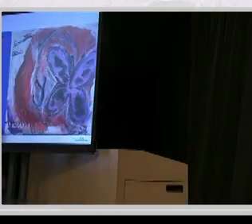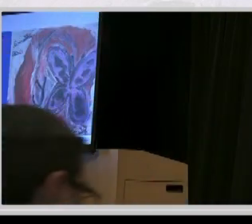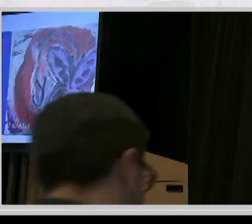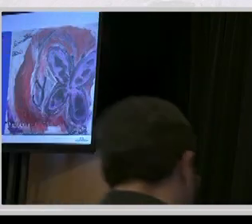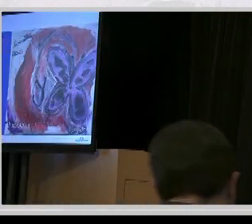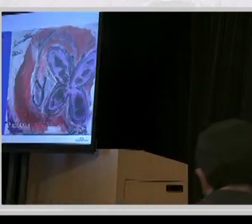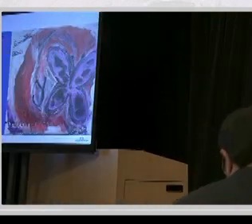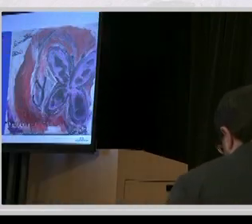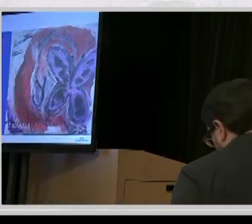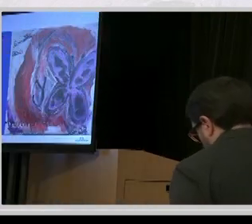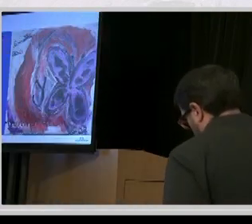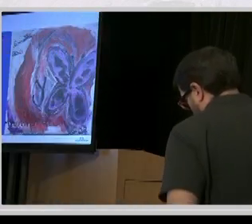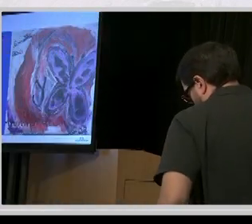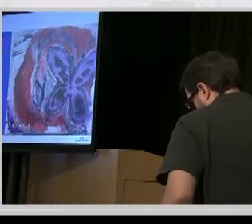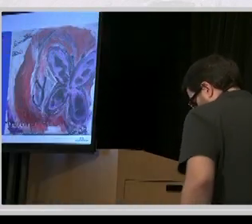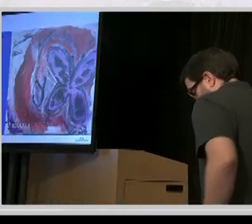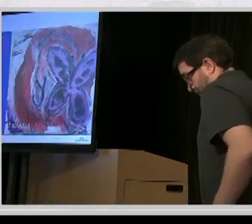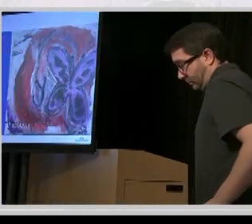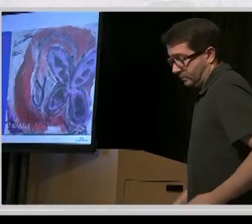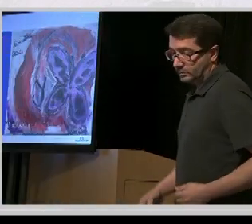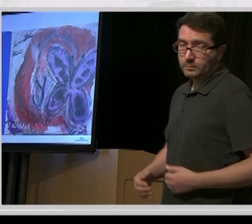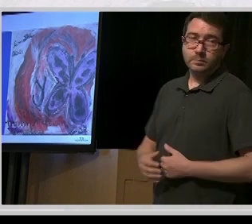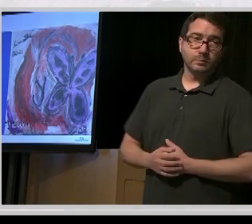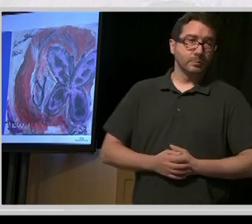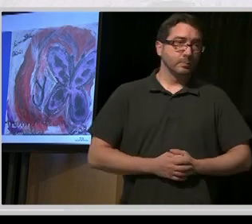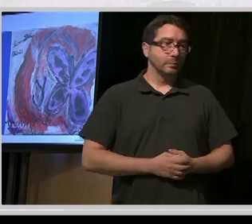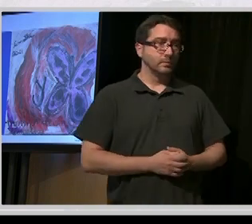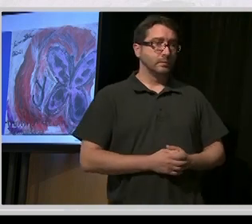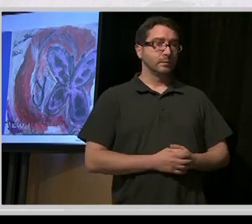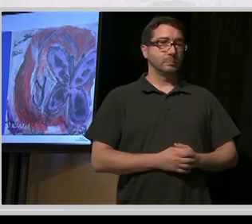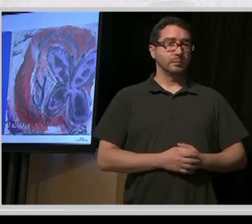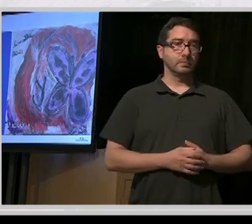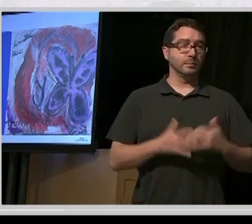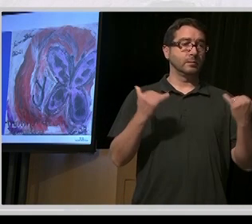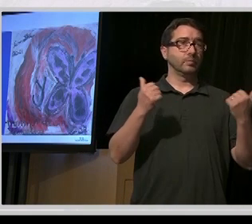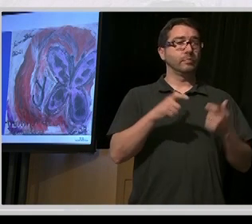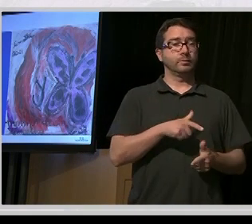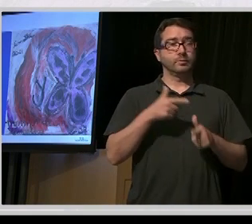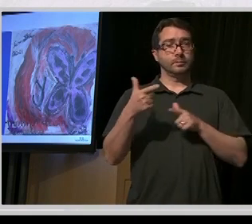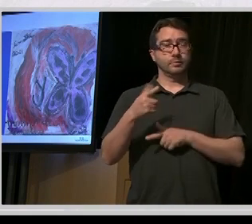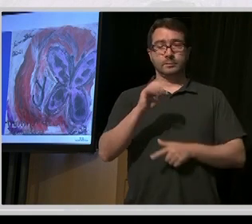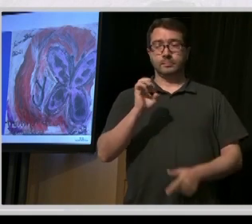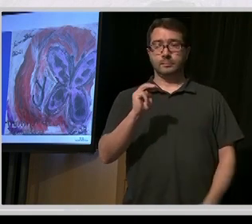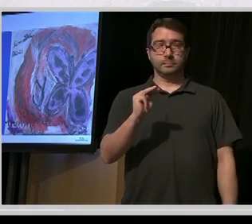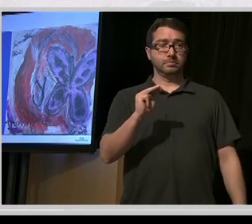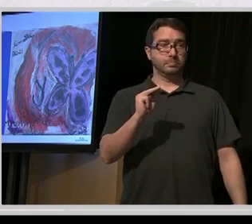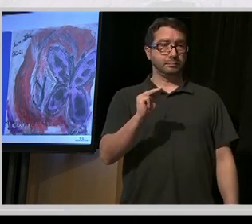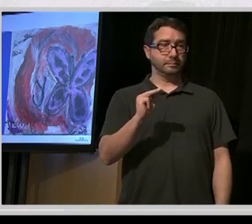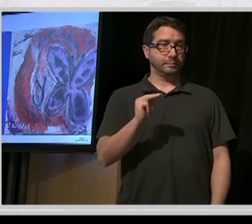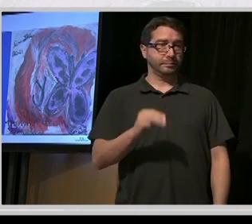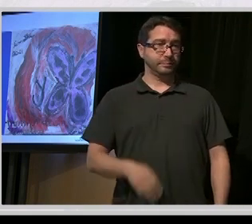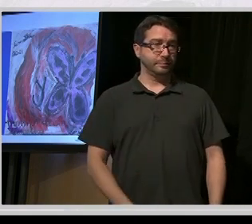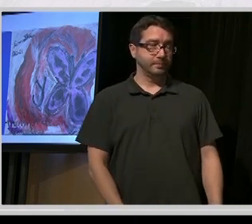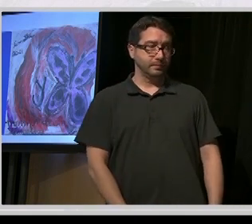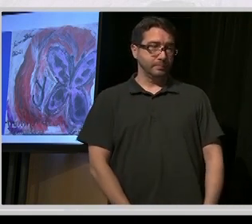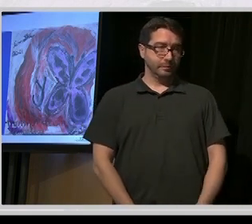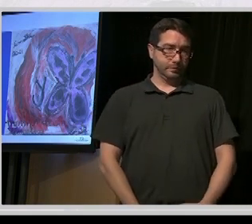I'll now move over to Tim to jump up and pick up on the key direction too.